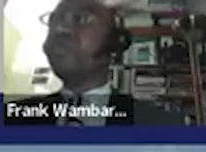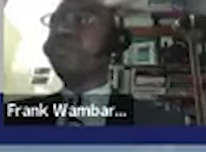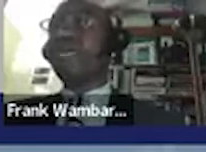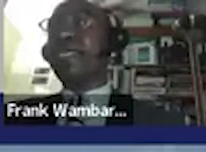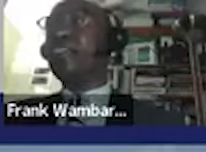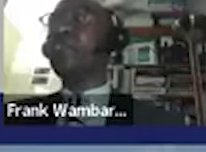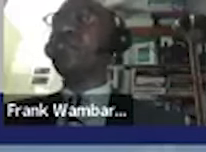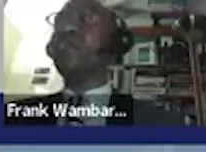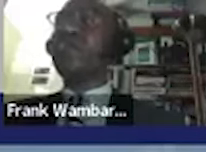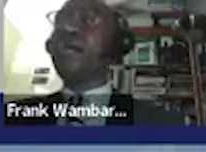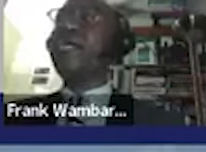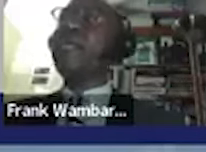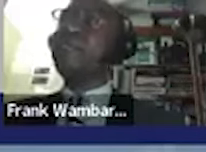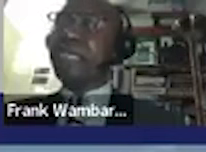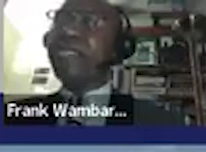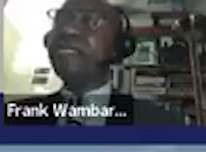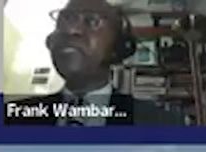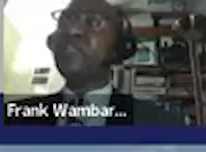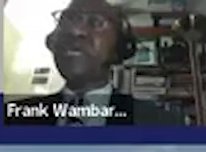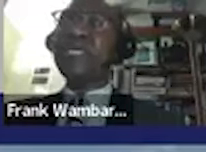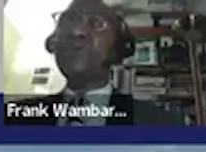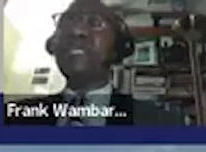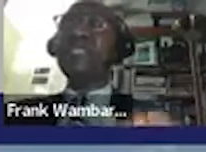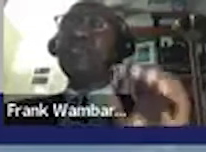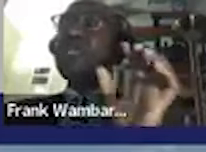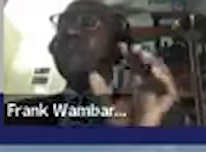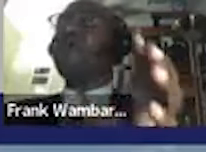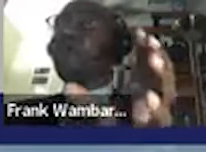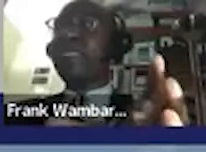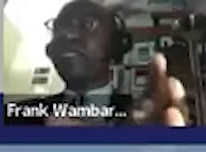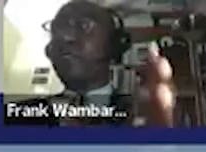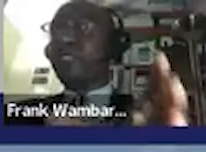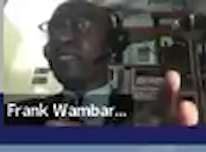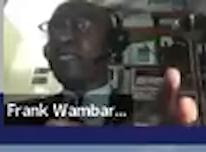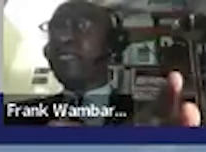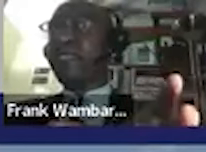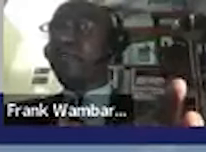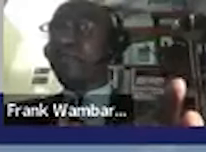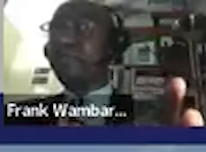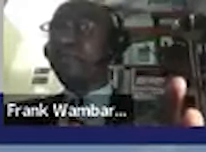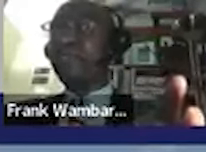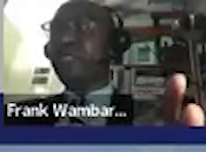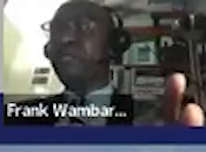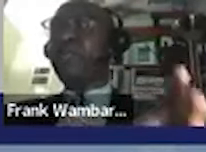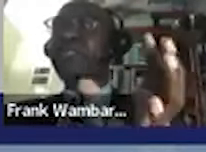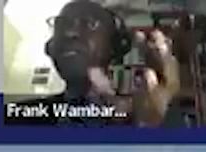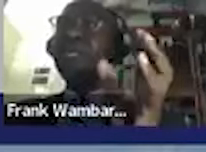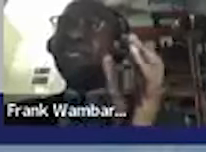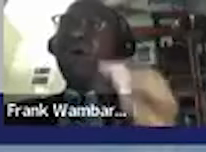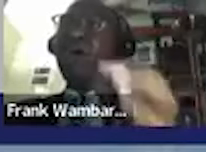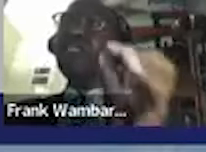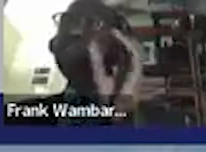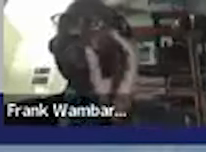sure you hold uh get hold of your mp to make sure that you give your comment concerning this bill because